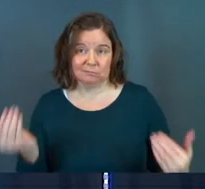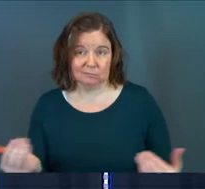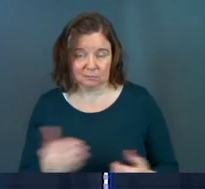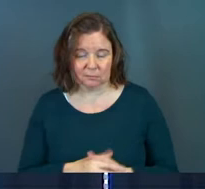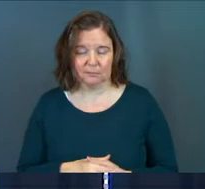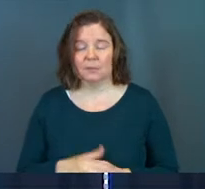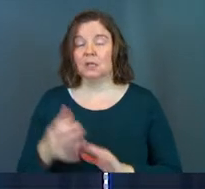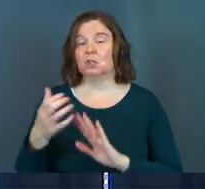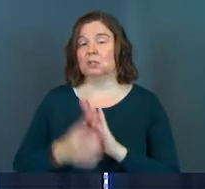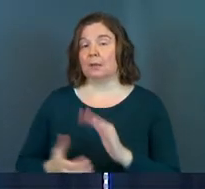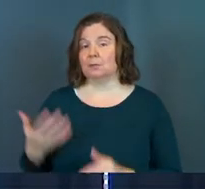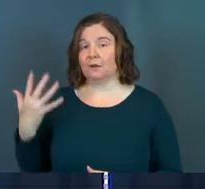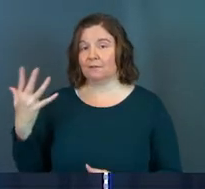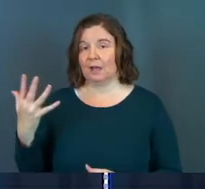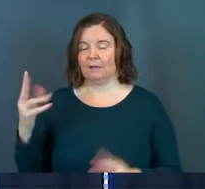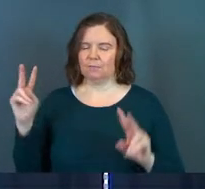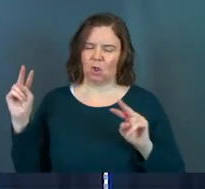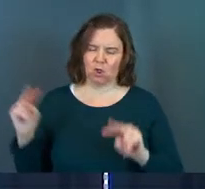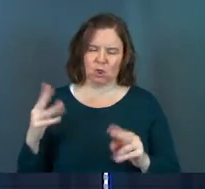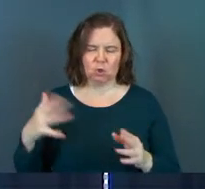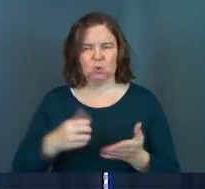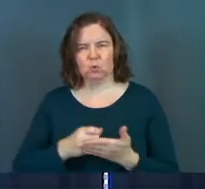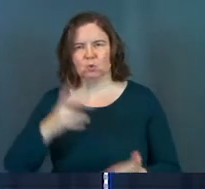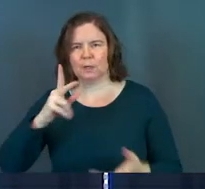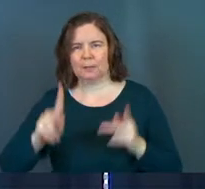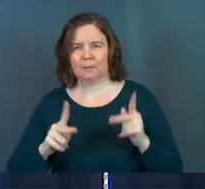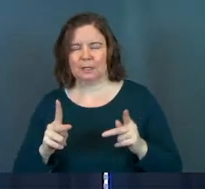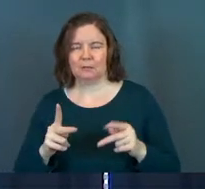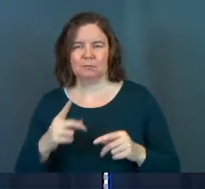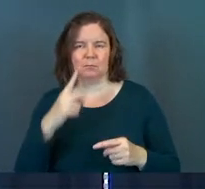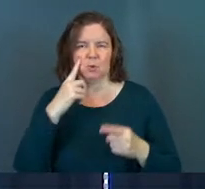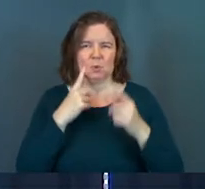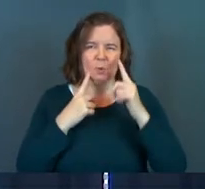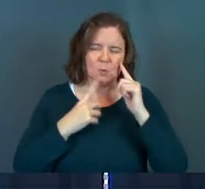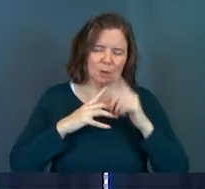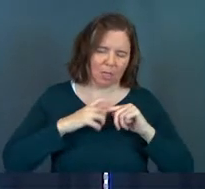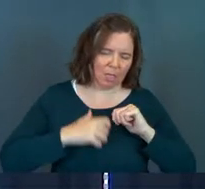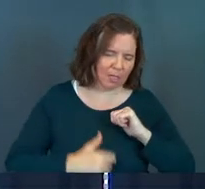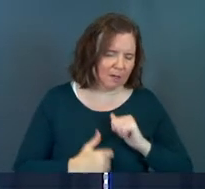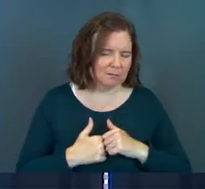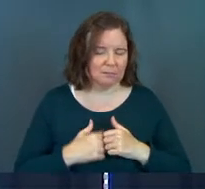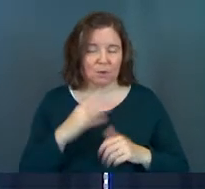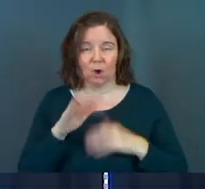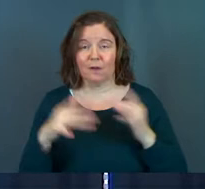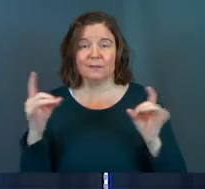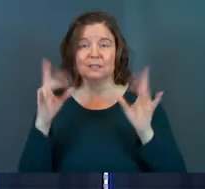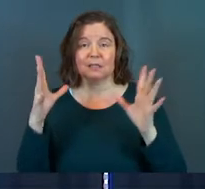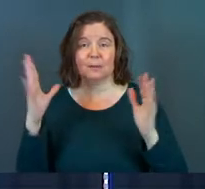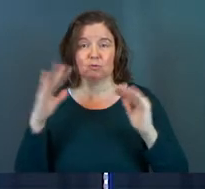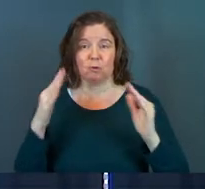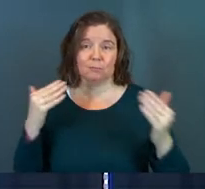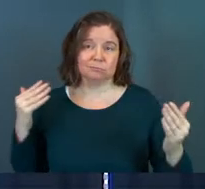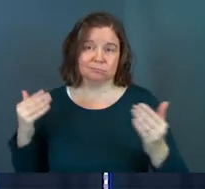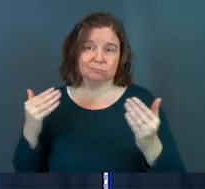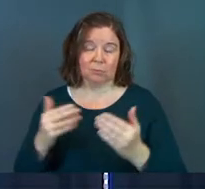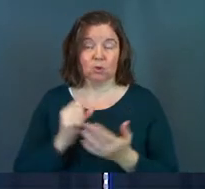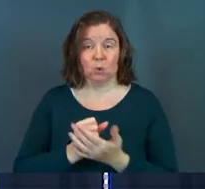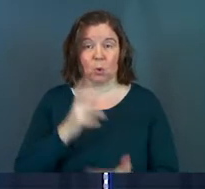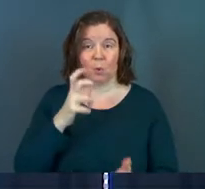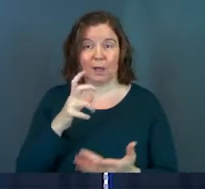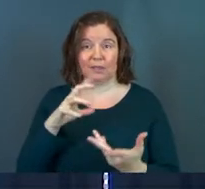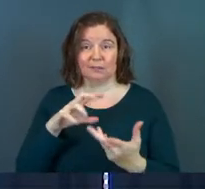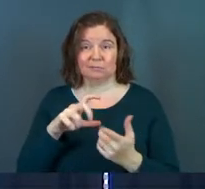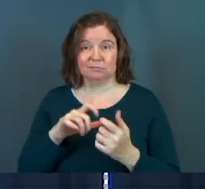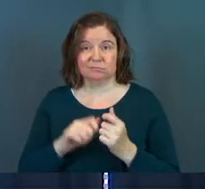Chapter five, look here, you rich people. Weep and groan with anguish because of all the terrible troubles ahead of you. Your wealth is